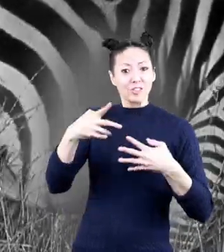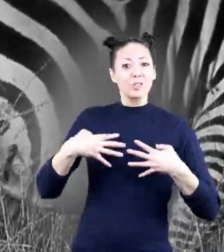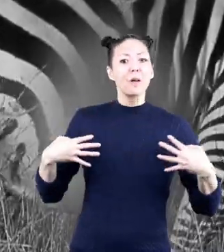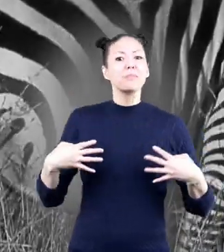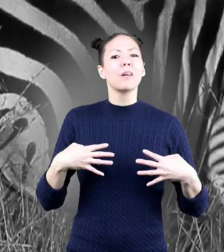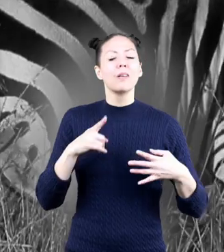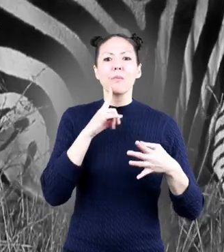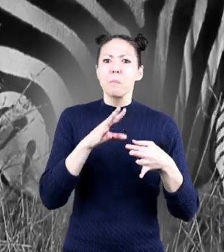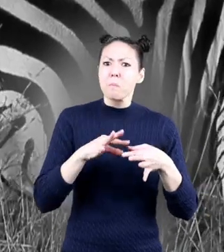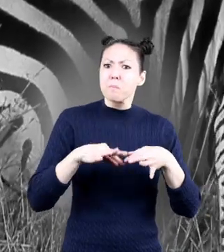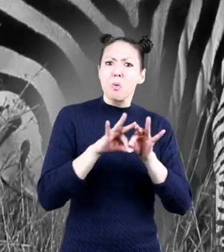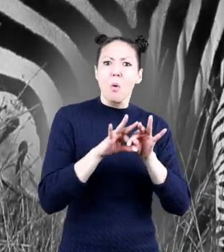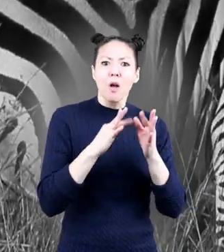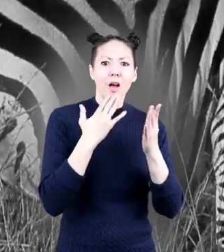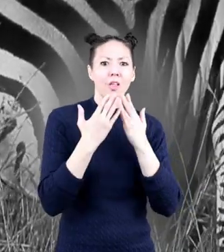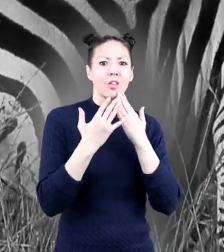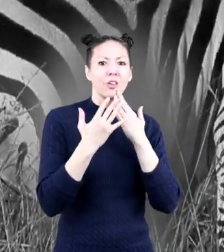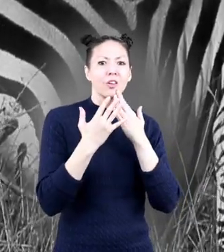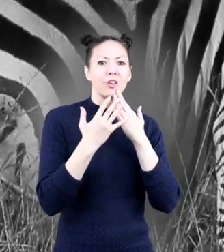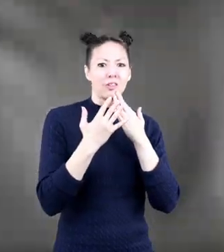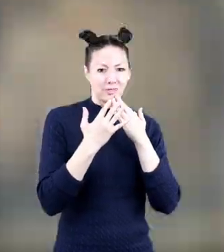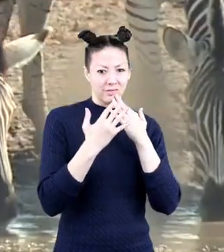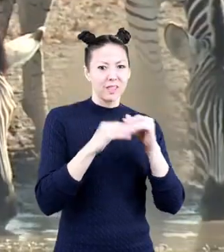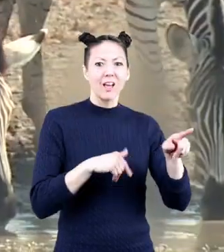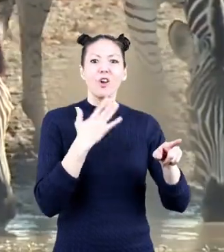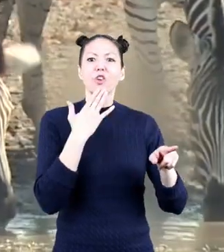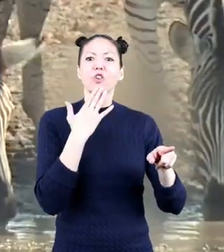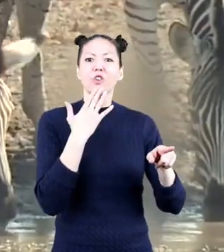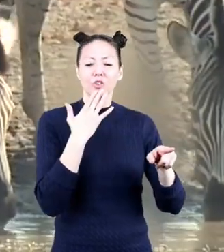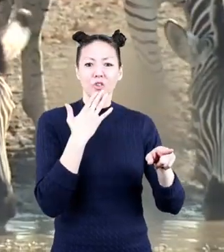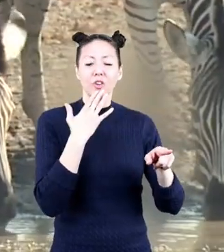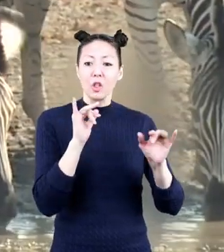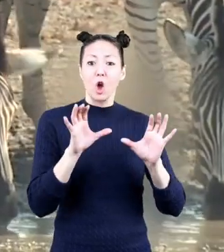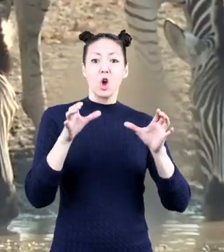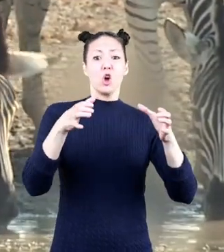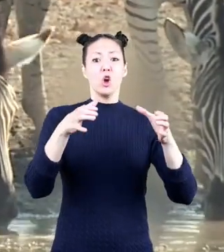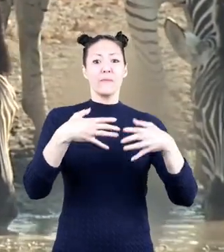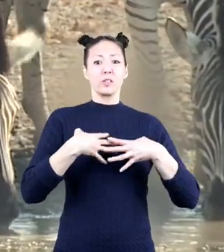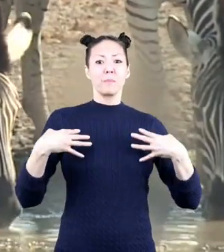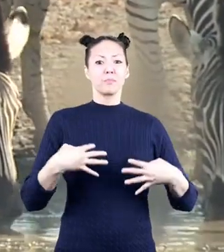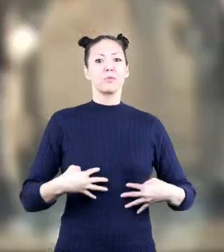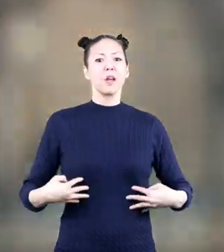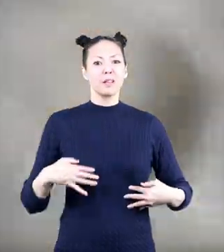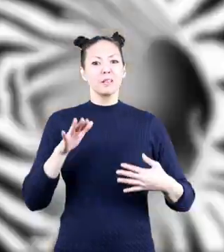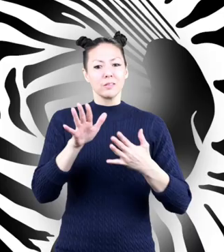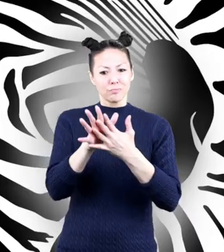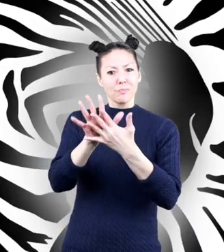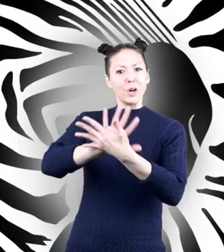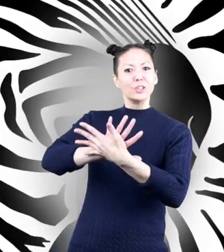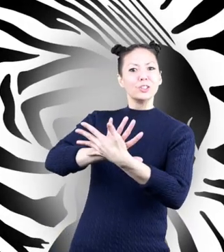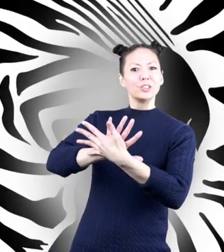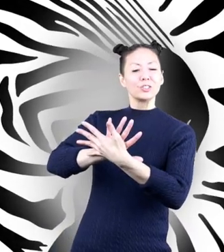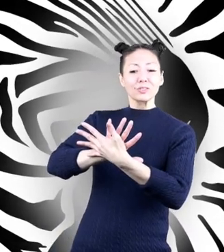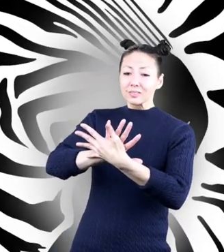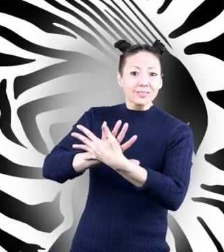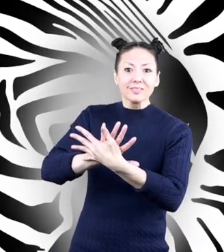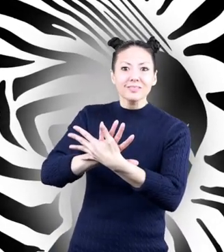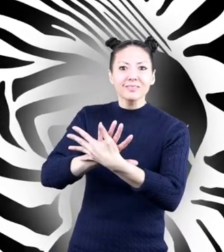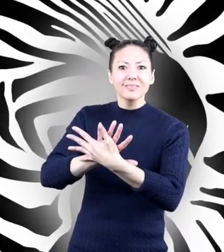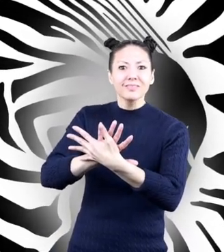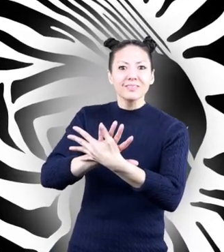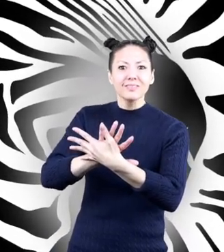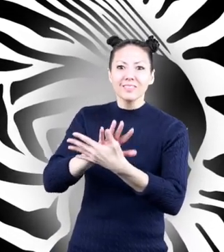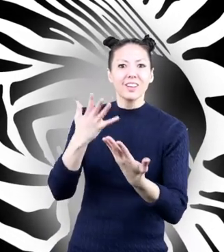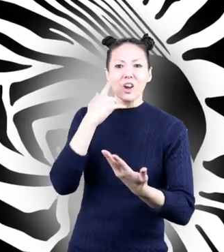more important than the color. When a herd of zebras are together, their stripes merge, making them